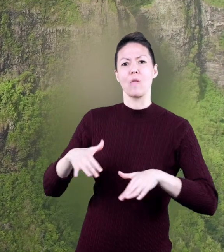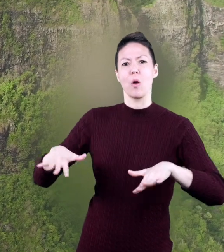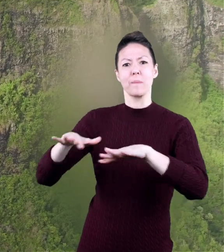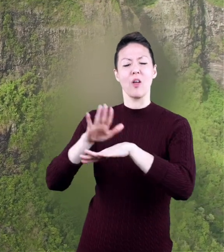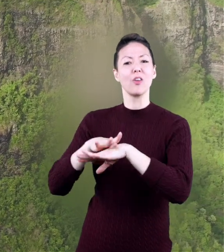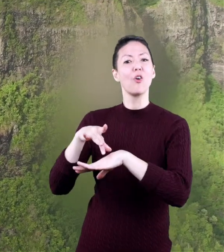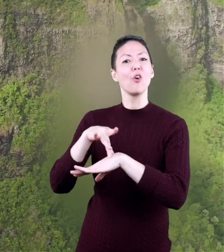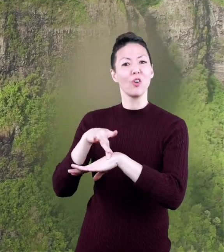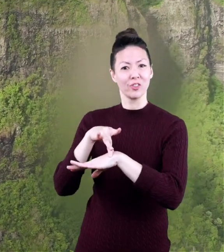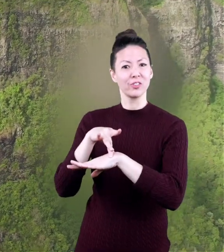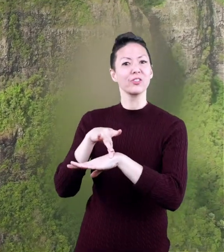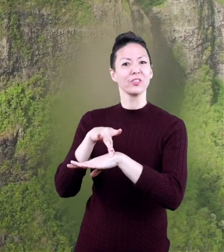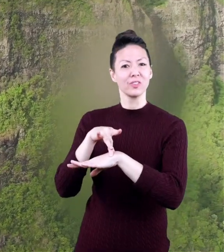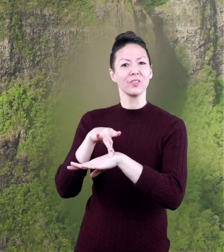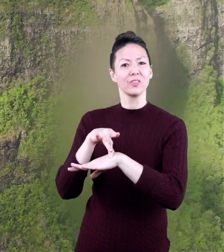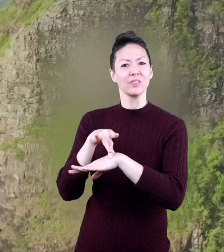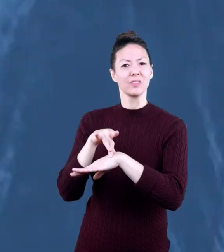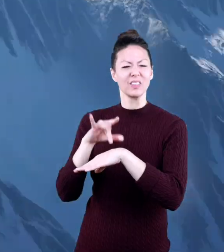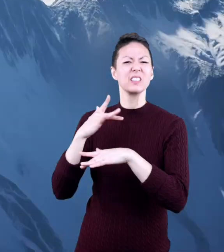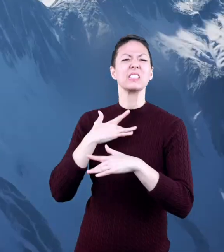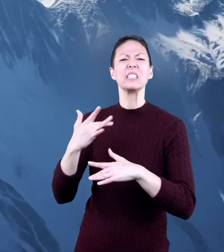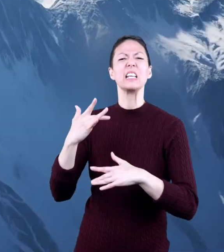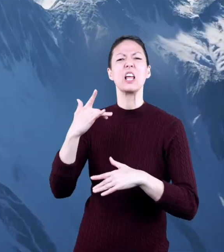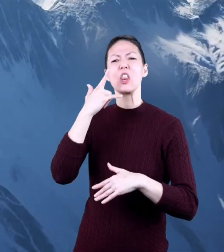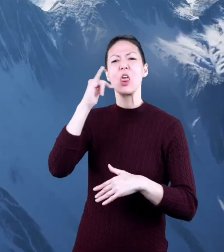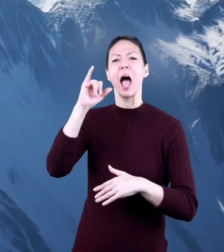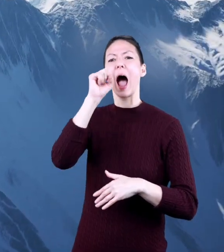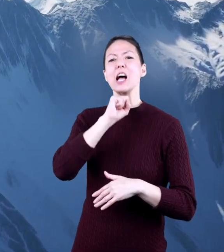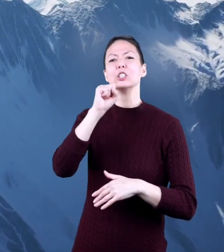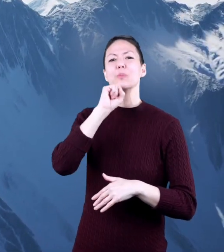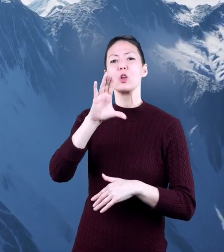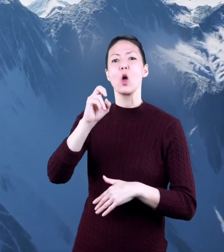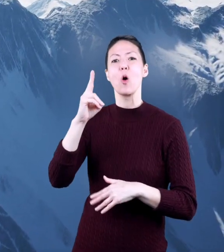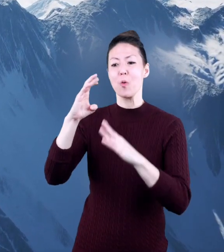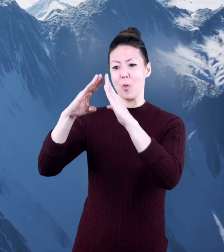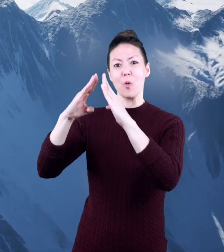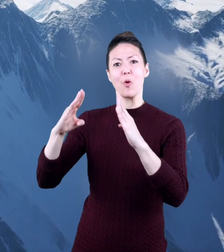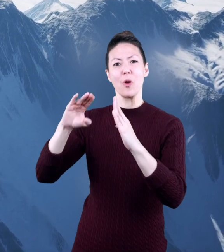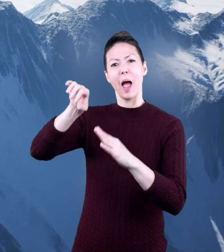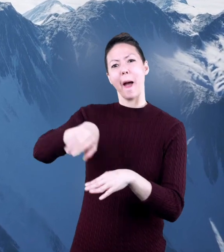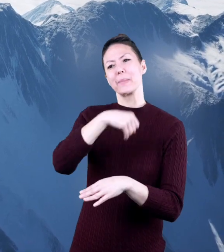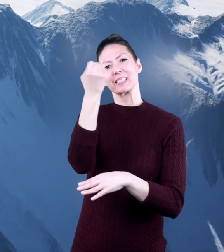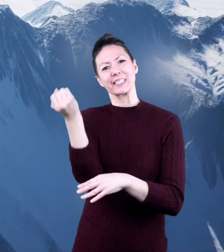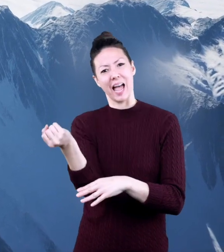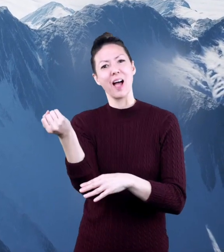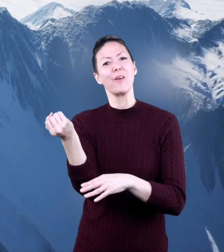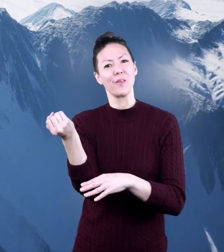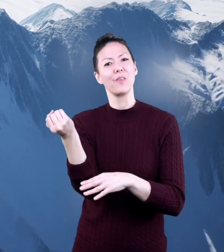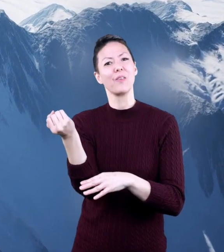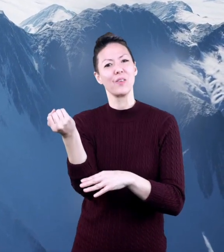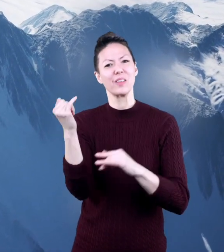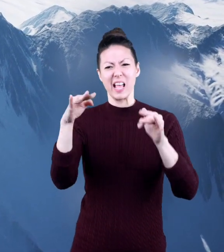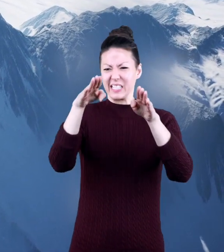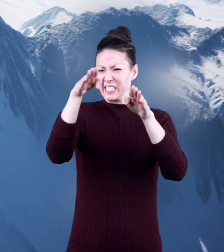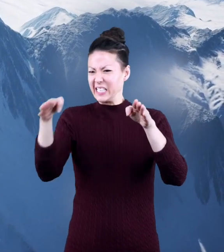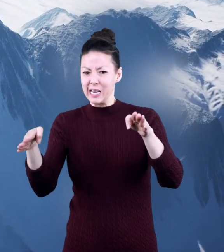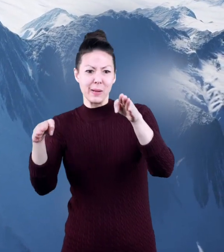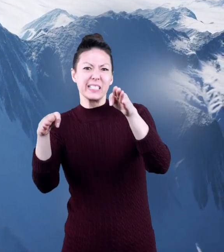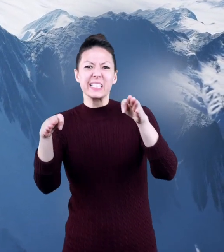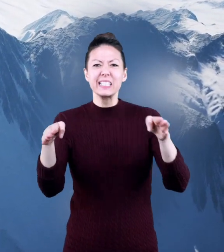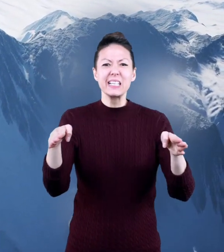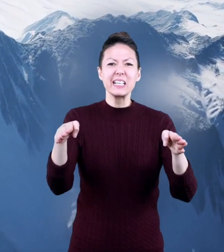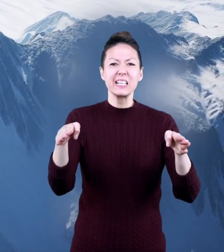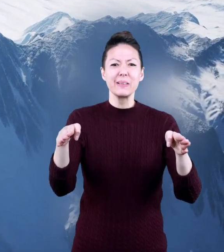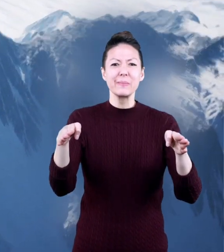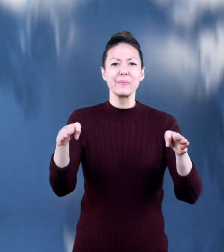landforms on Earth. These tend to be shaped like upside-down ice cream cones with steep sides and